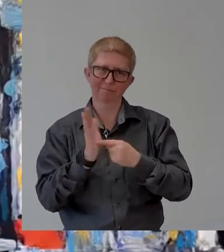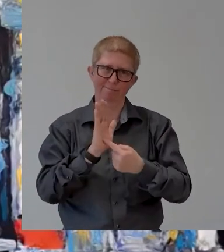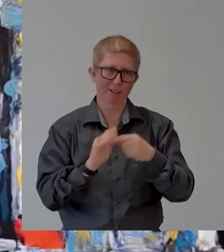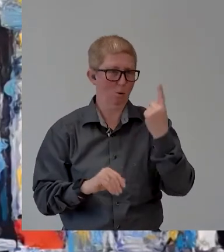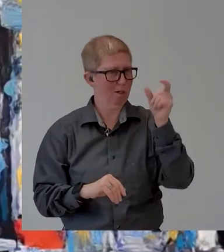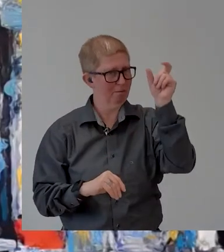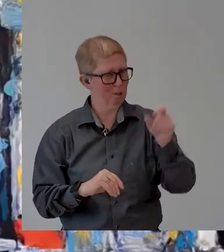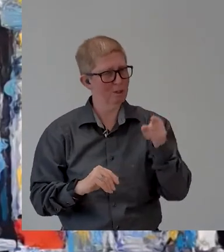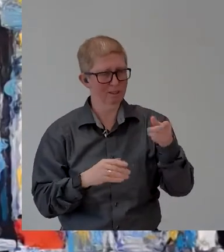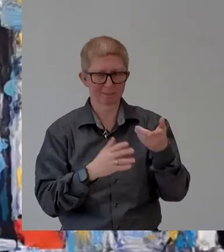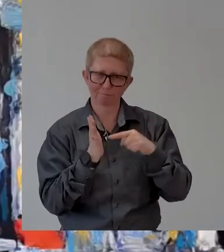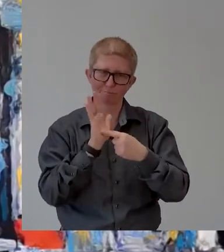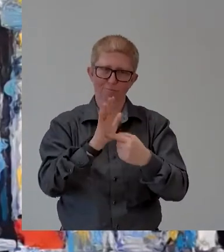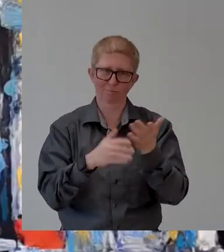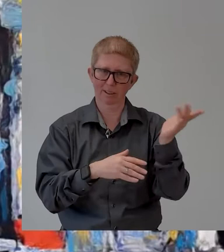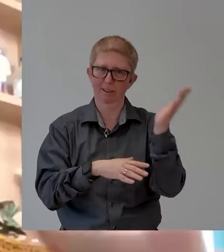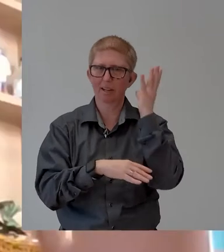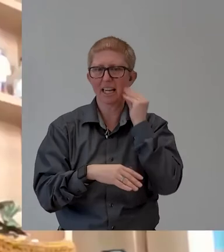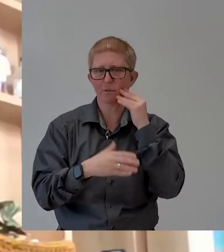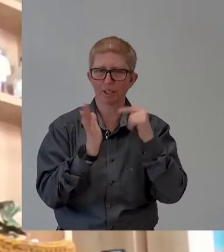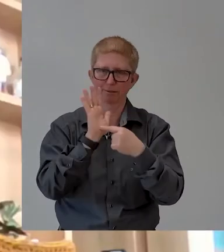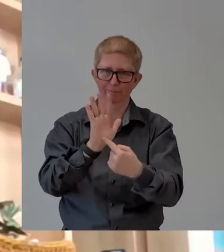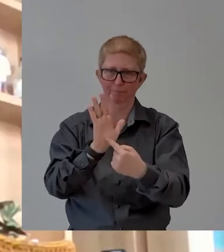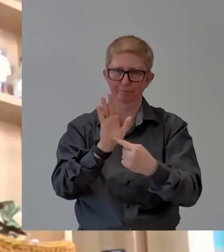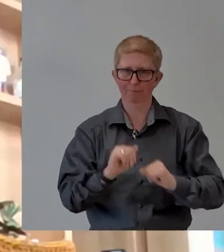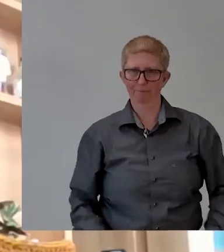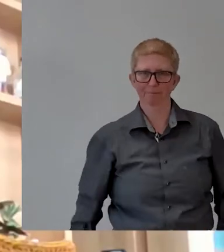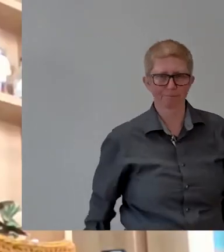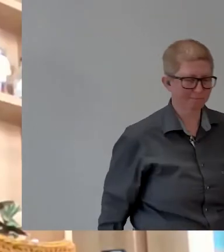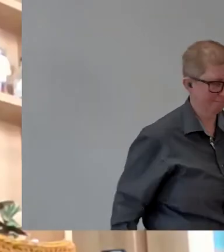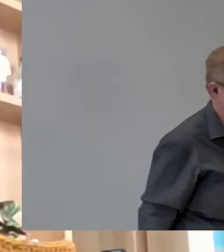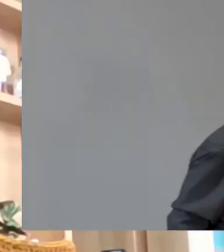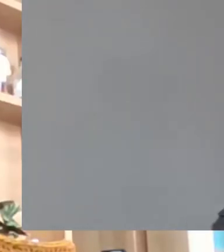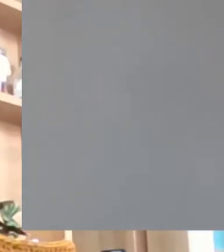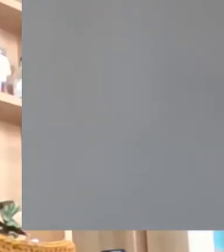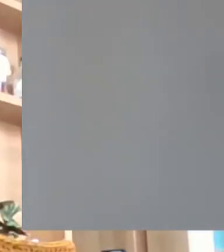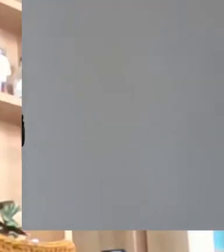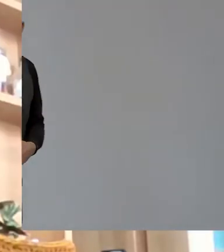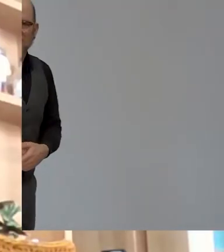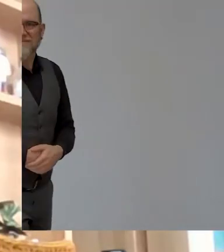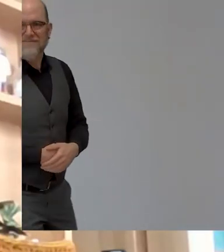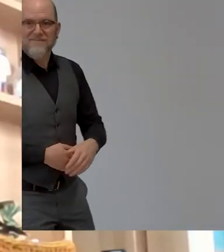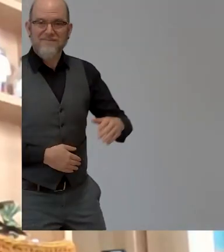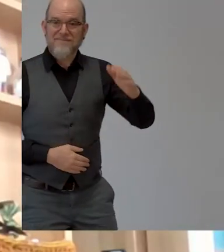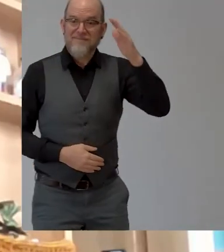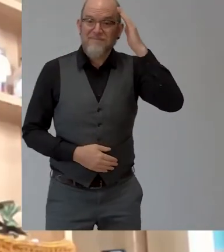arnon please hi thank you how are everybody